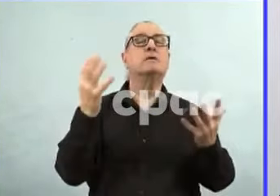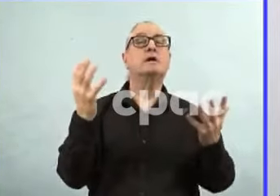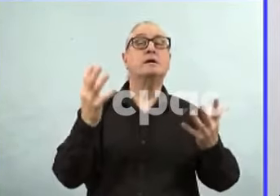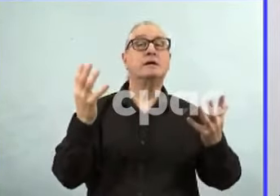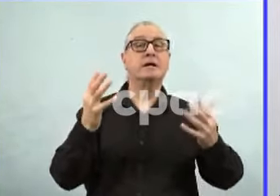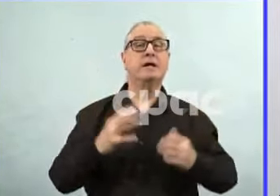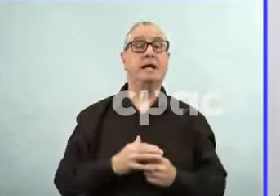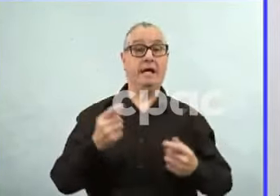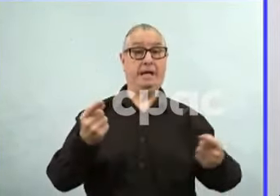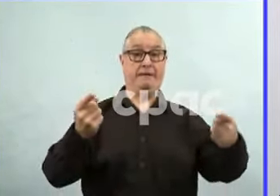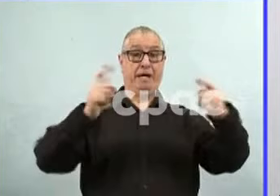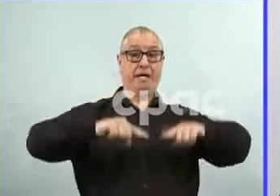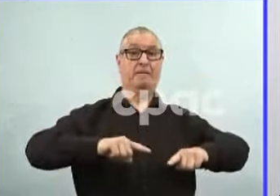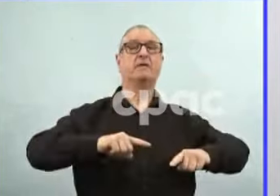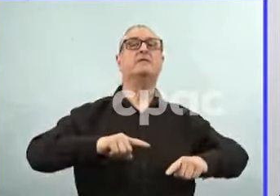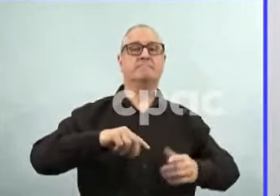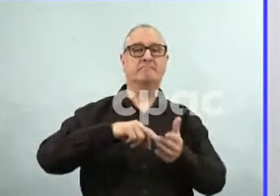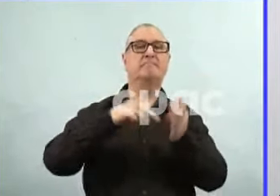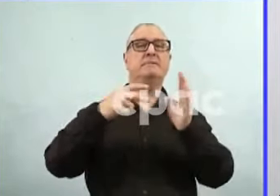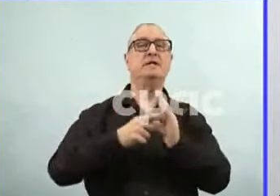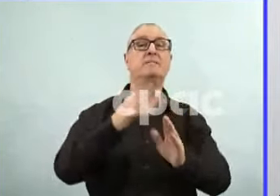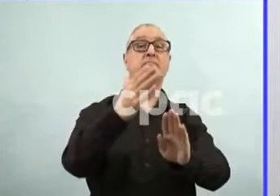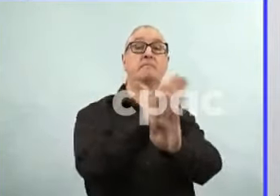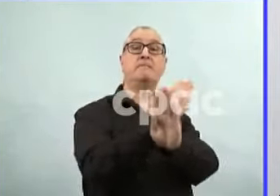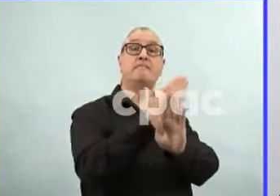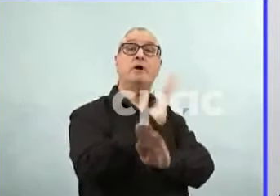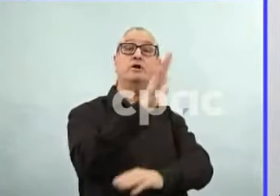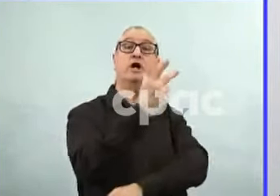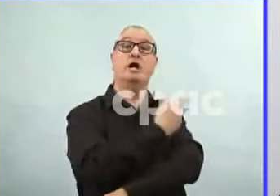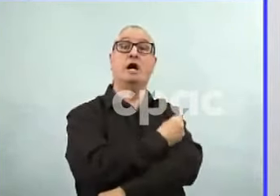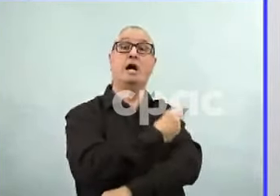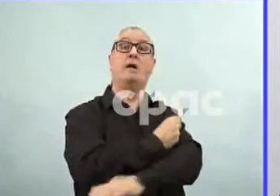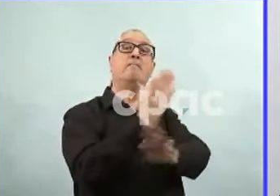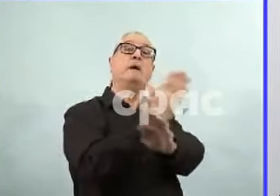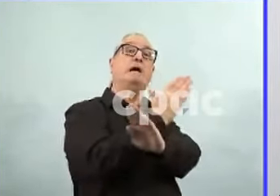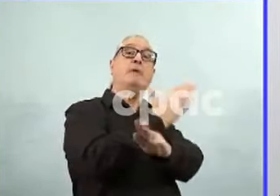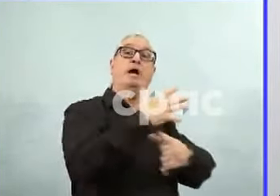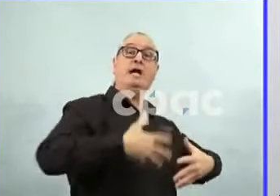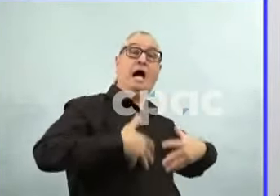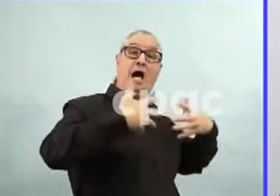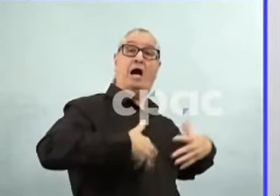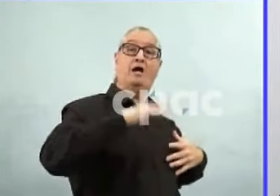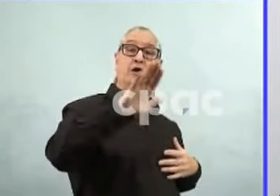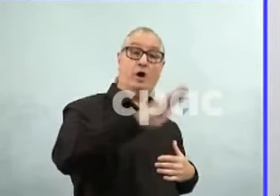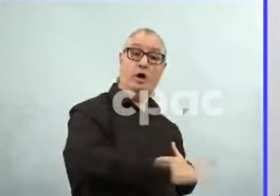long-term effects. Thankfully, none of these do that because our bodies simply can't do that.